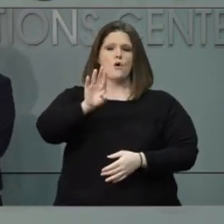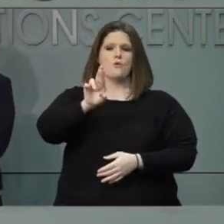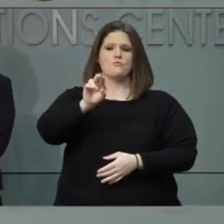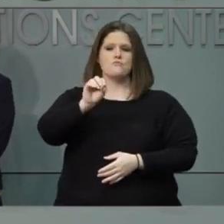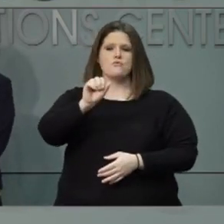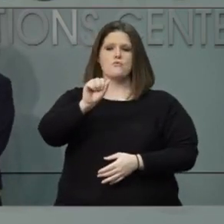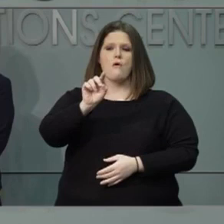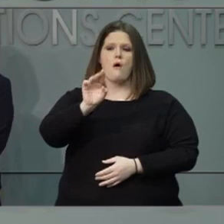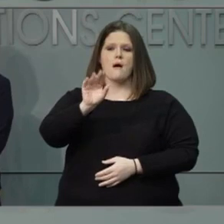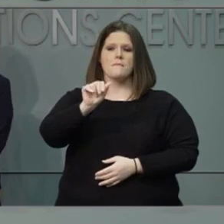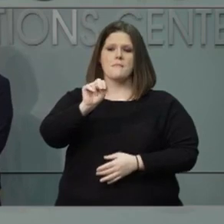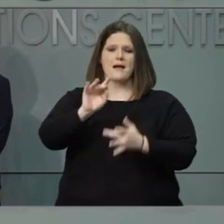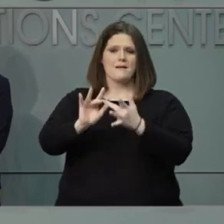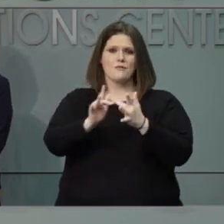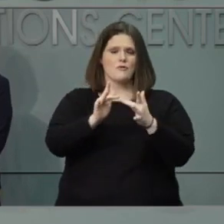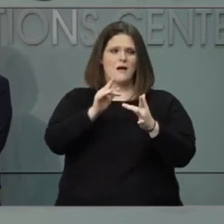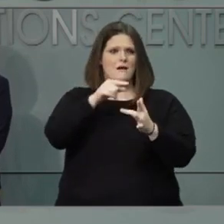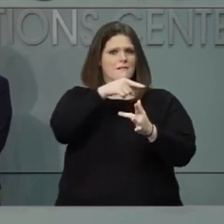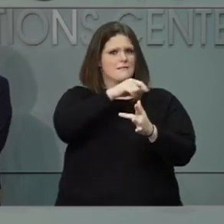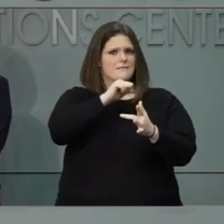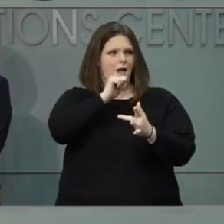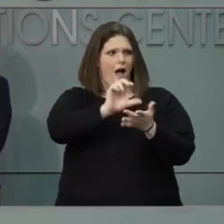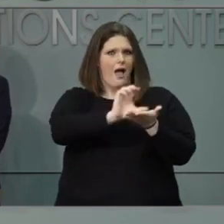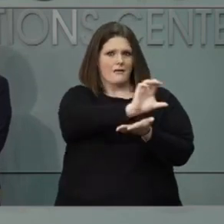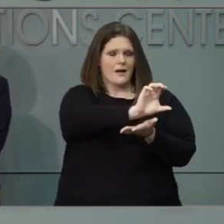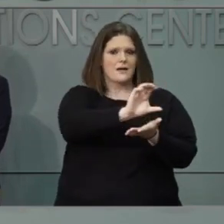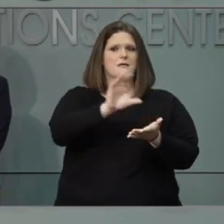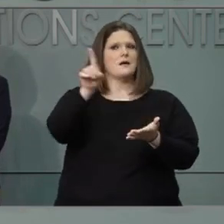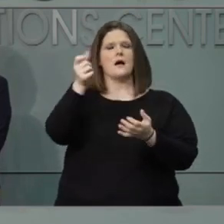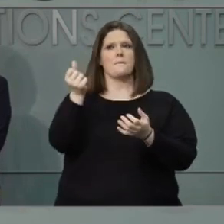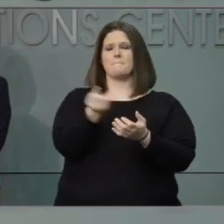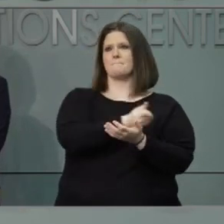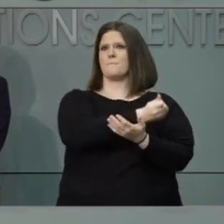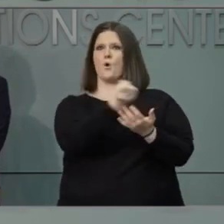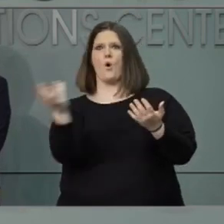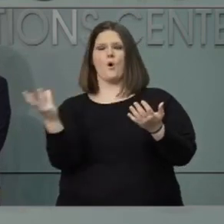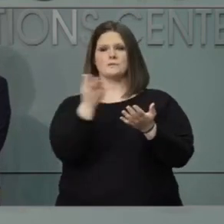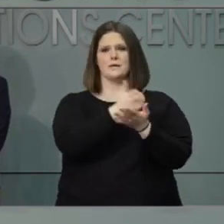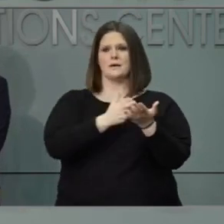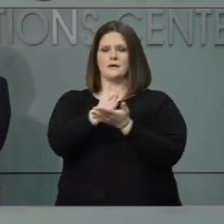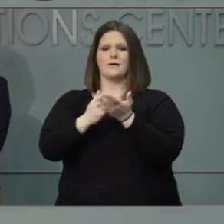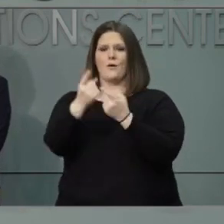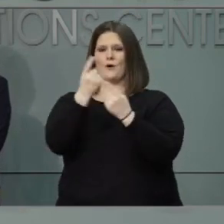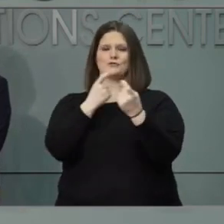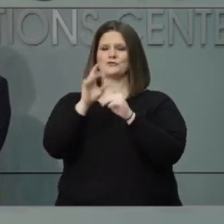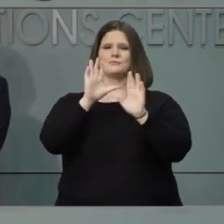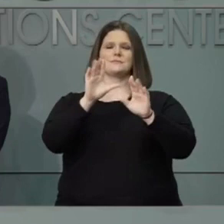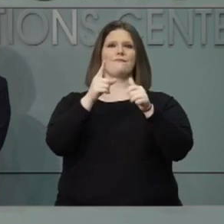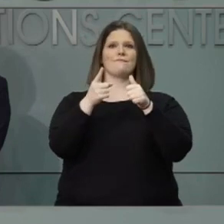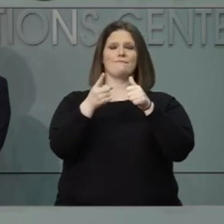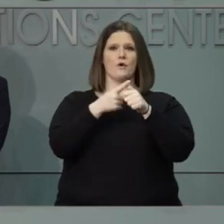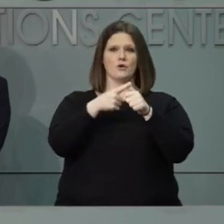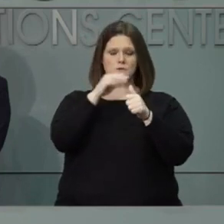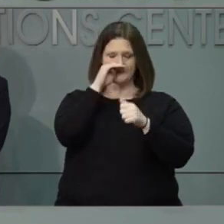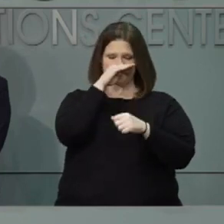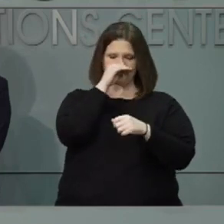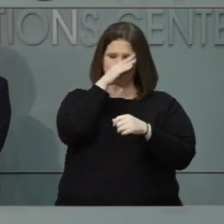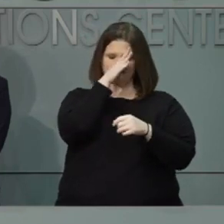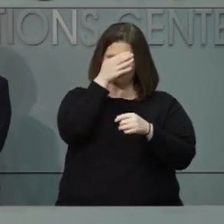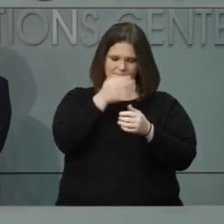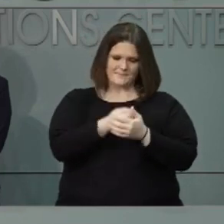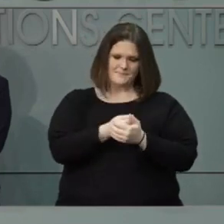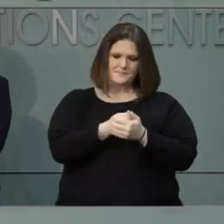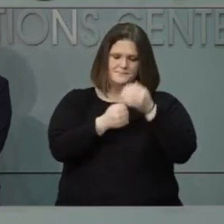that correct or is it being used for something else? This is a multi-phased question, but first, we had planned